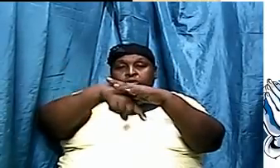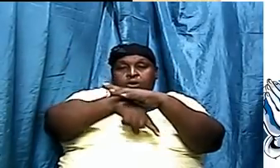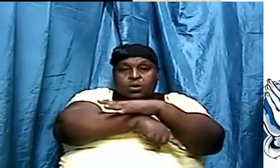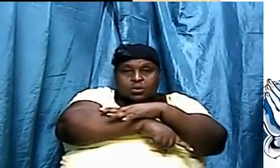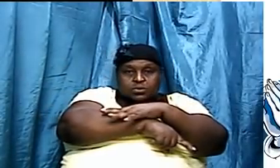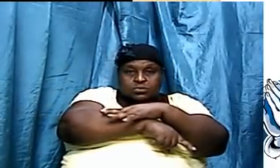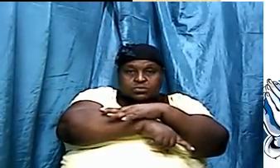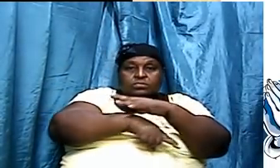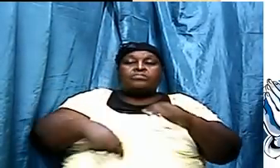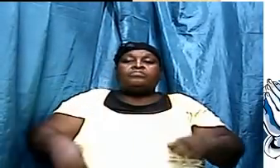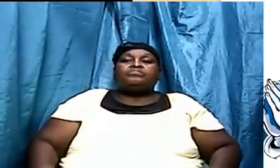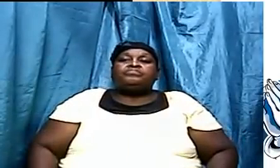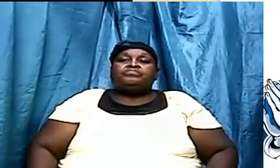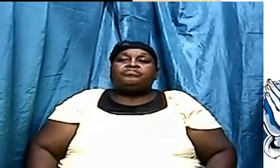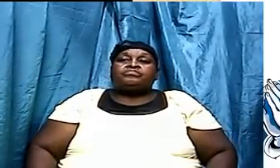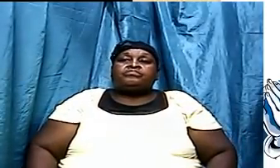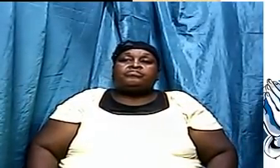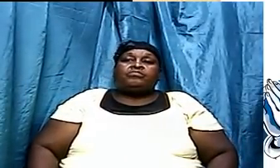I know when I was 18